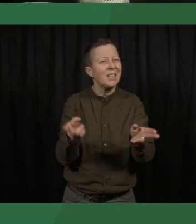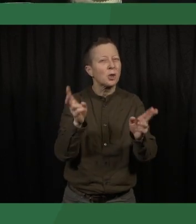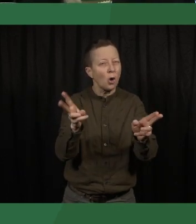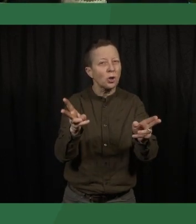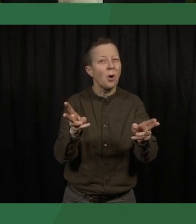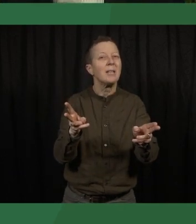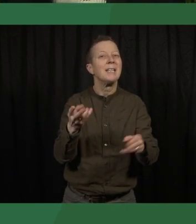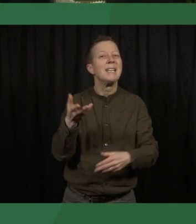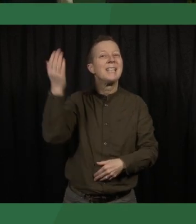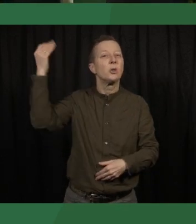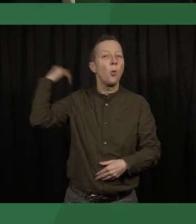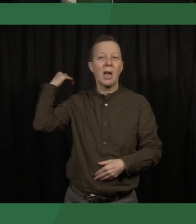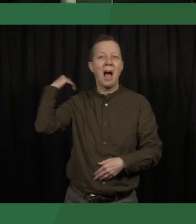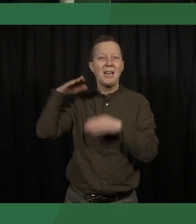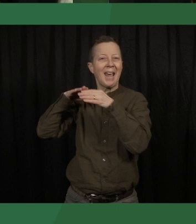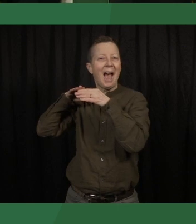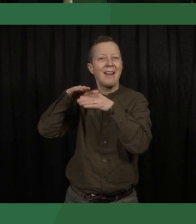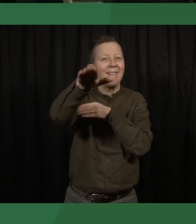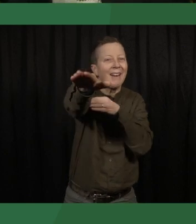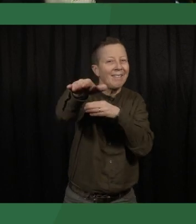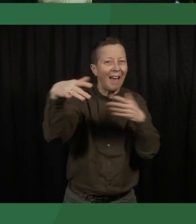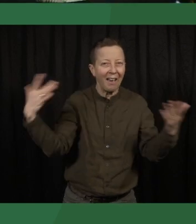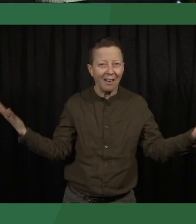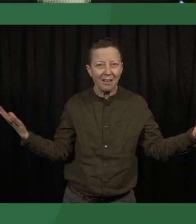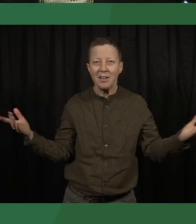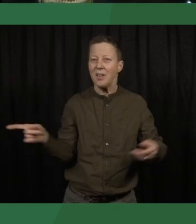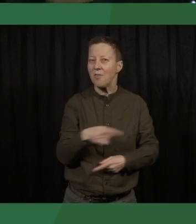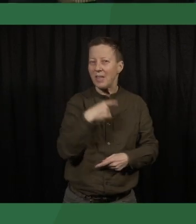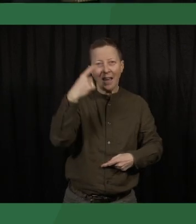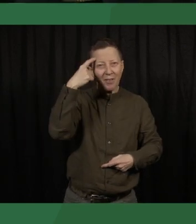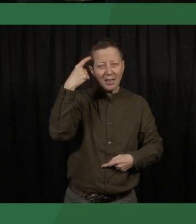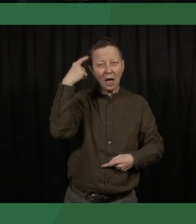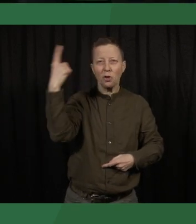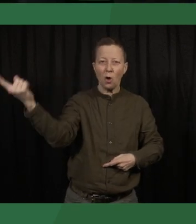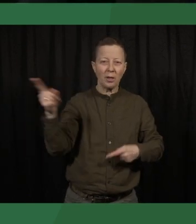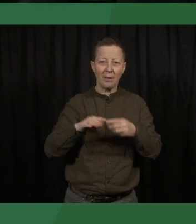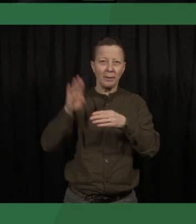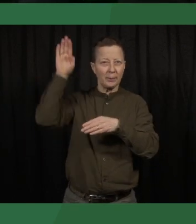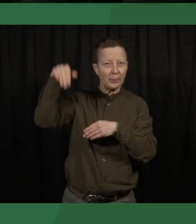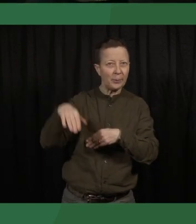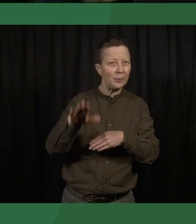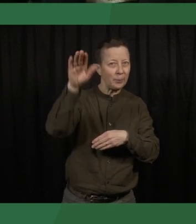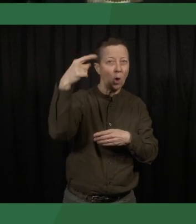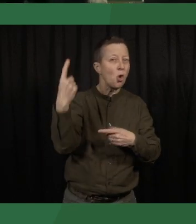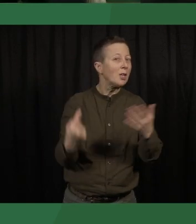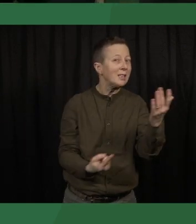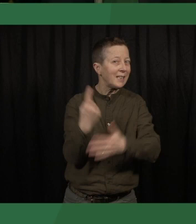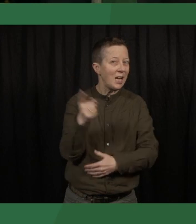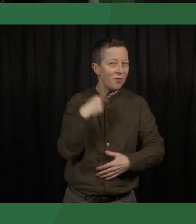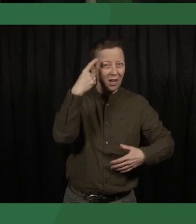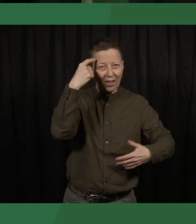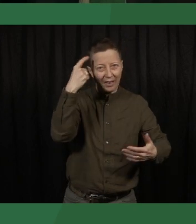history is not a straight line, and we do not know when these turning points occur. In the